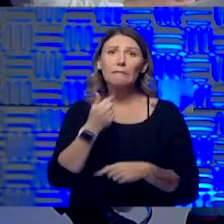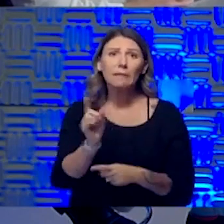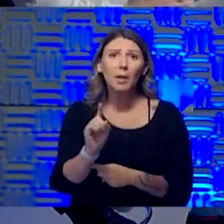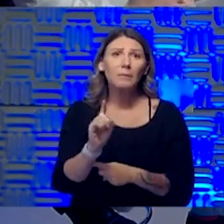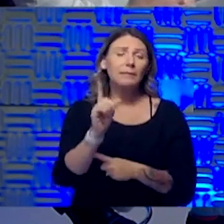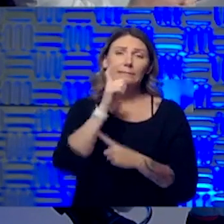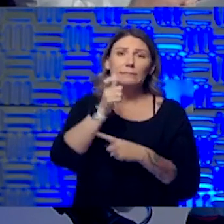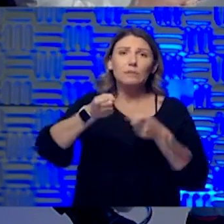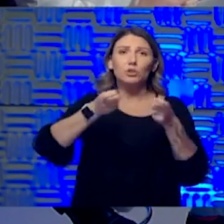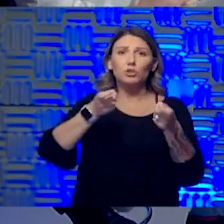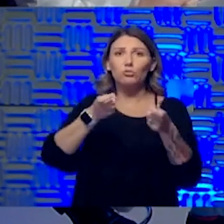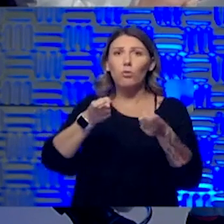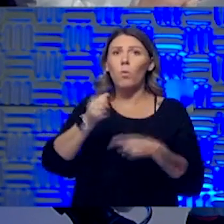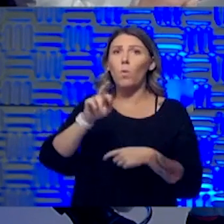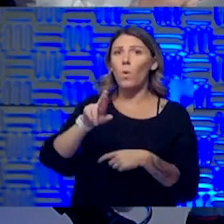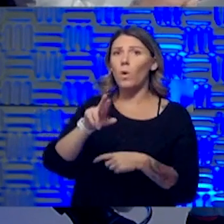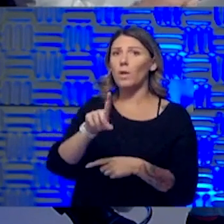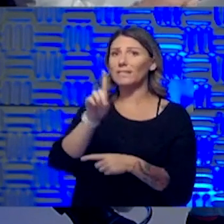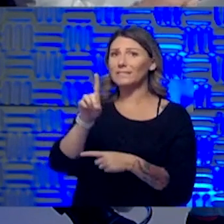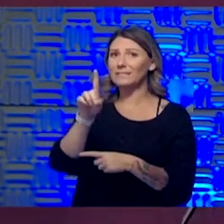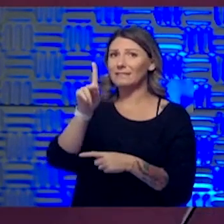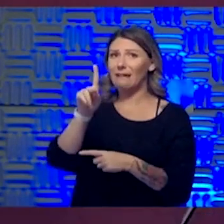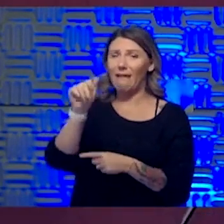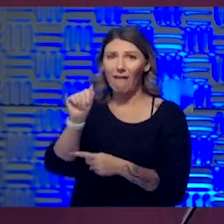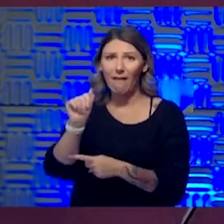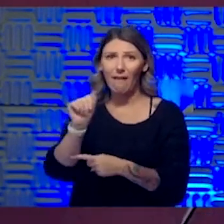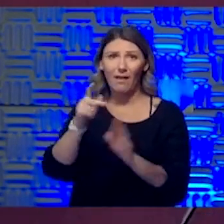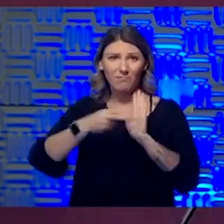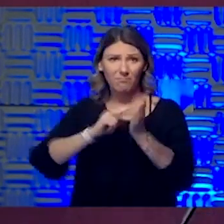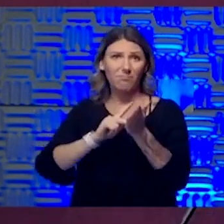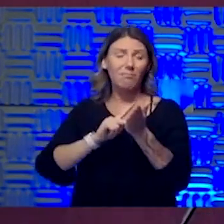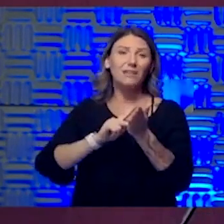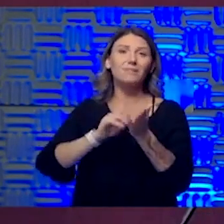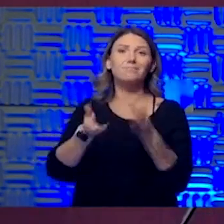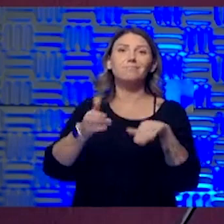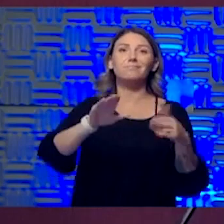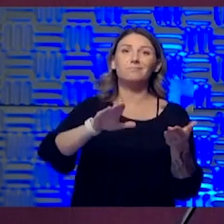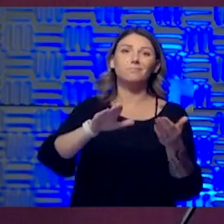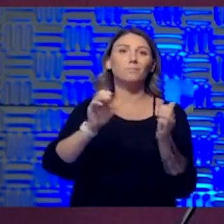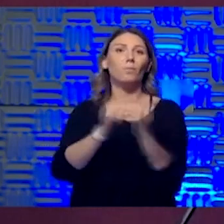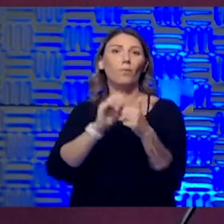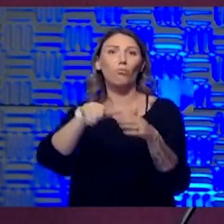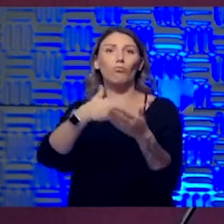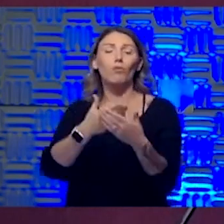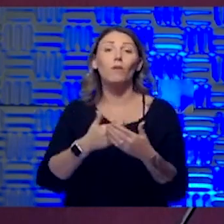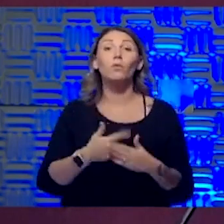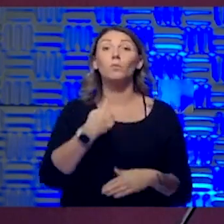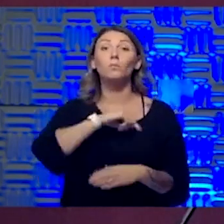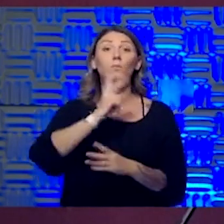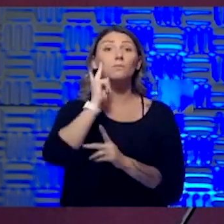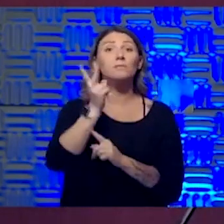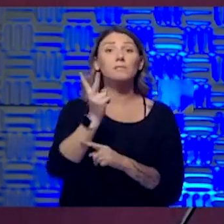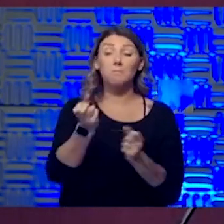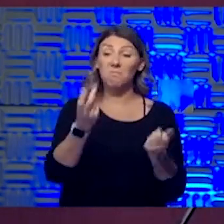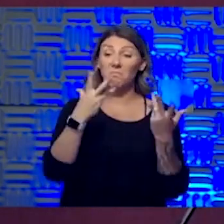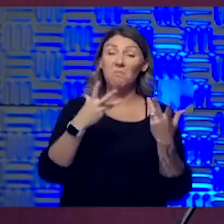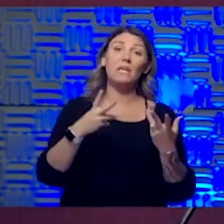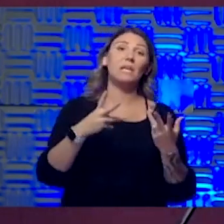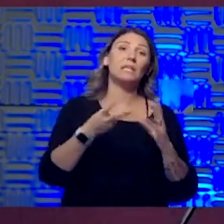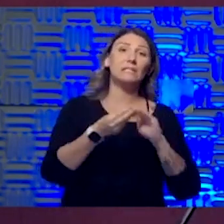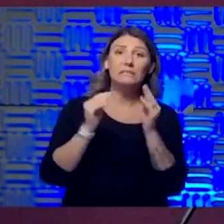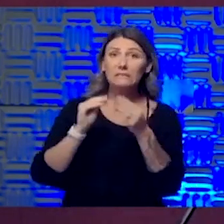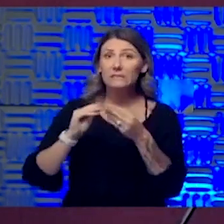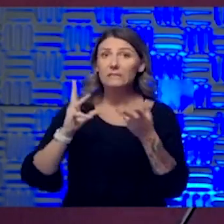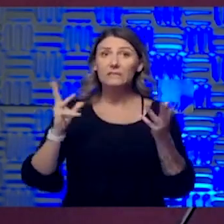late in the course as opposed to earlier in the course. Yeah. We've unfortunately seen, uh, a number of cases of, of that, both DKA